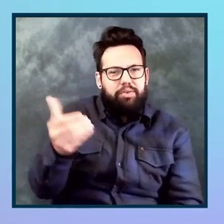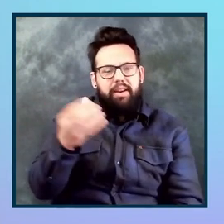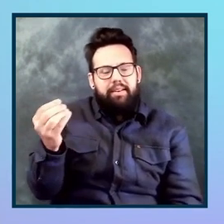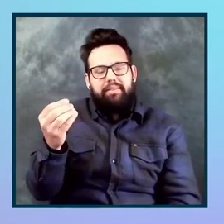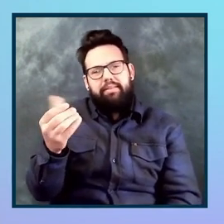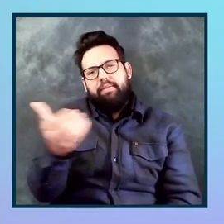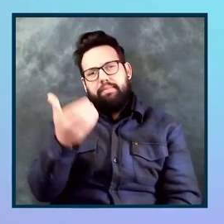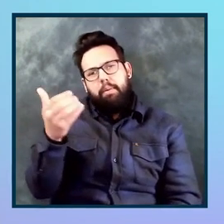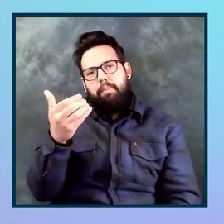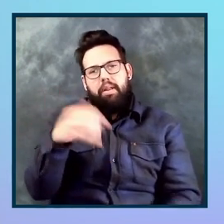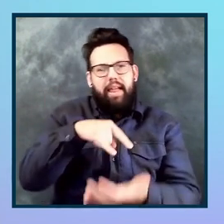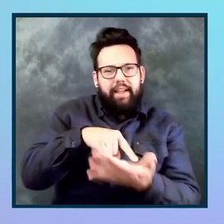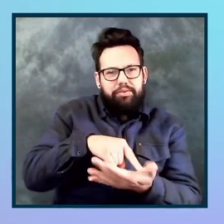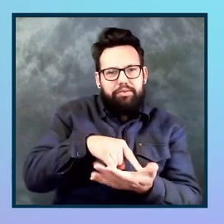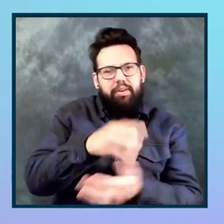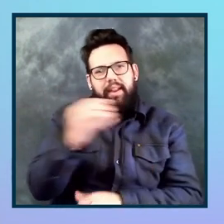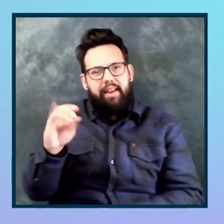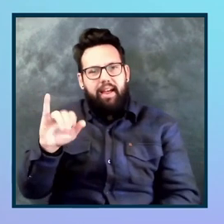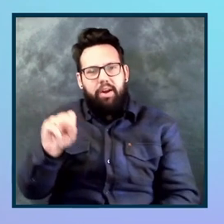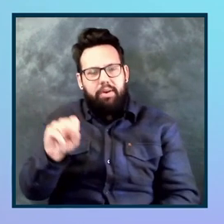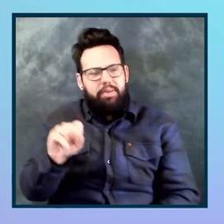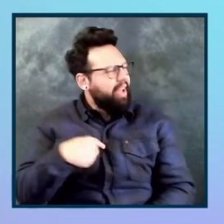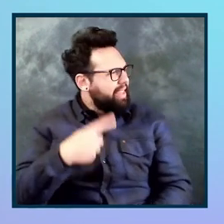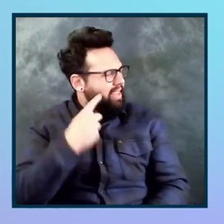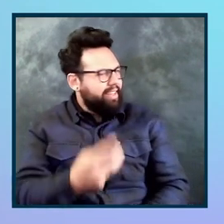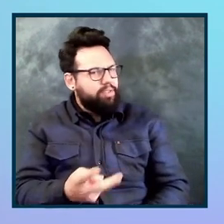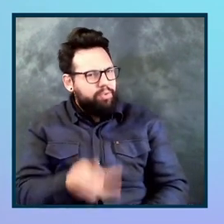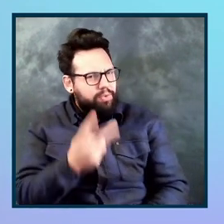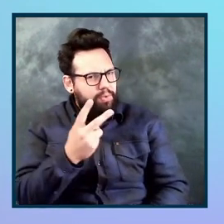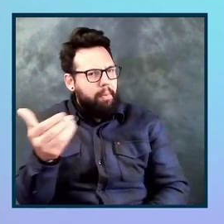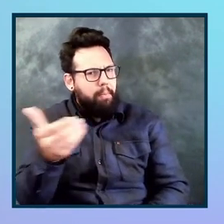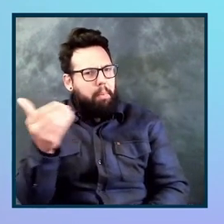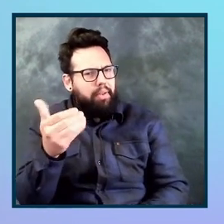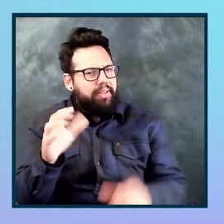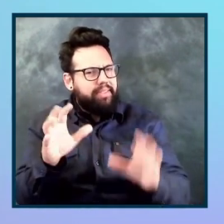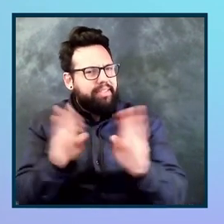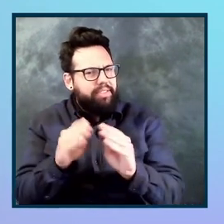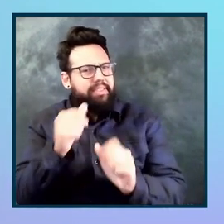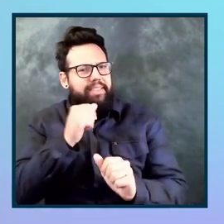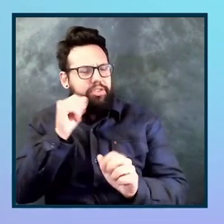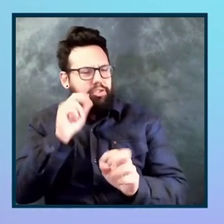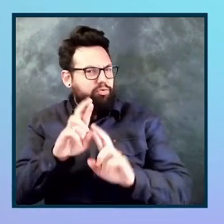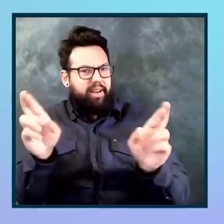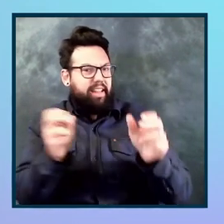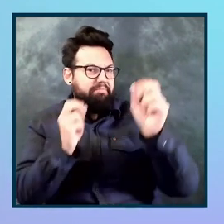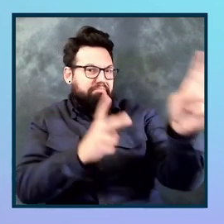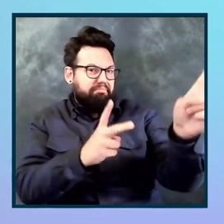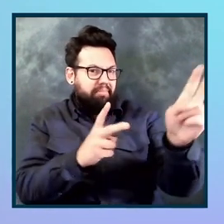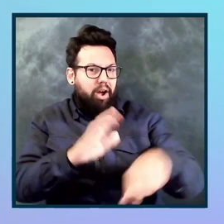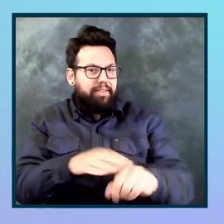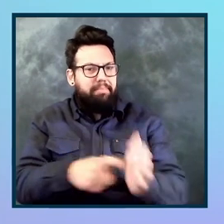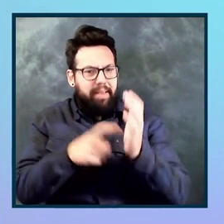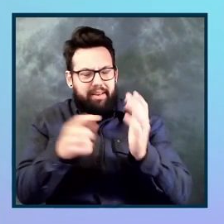um, mobile sessions yesterday that are already available on demand. definitely go check those out if you haven't already. Yeah.